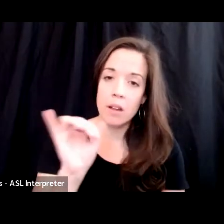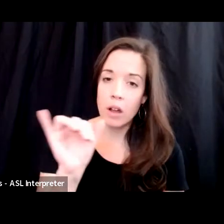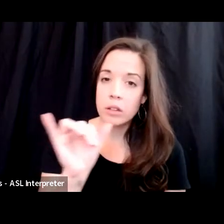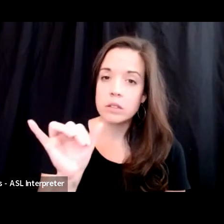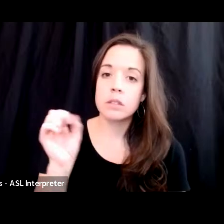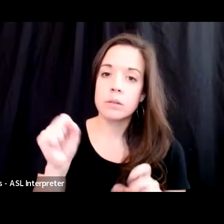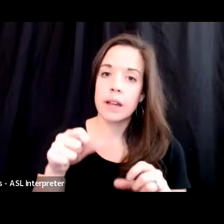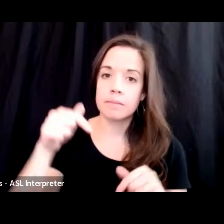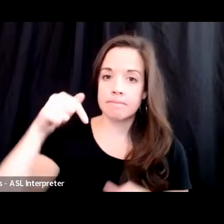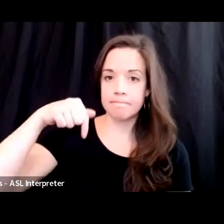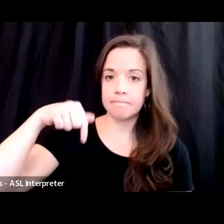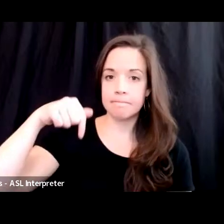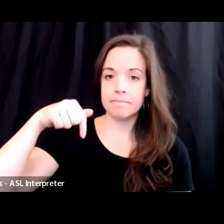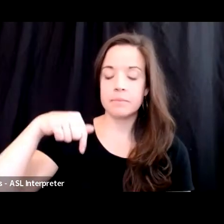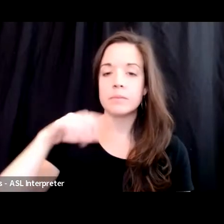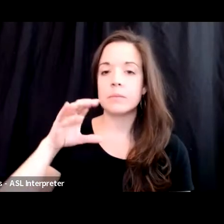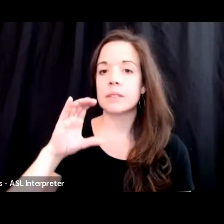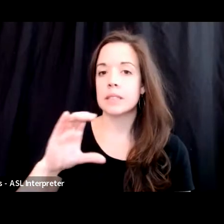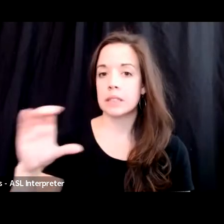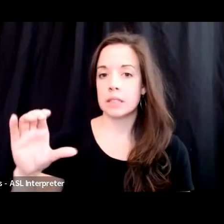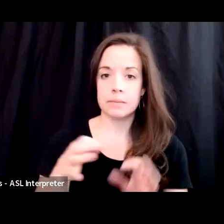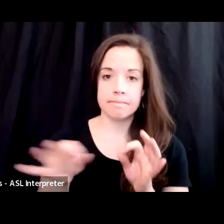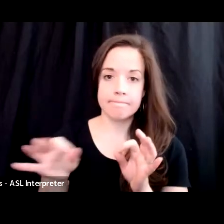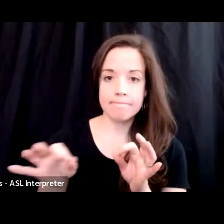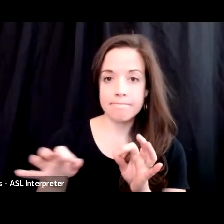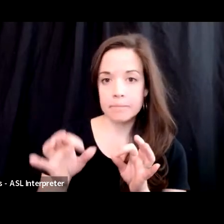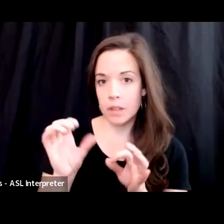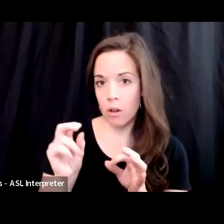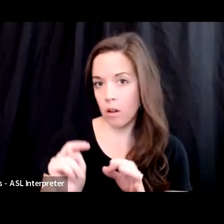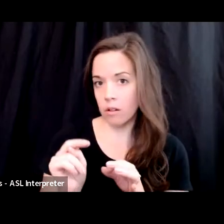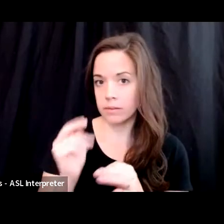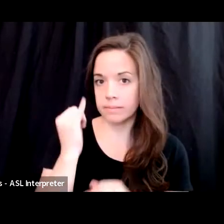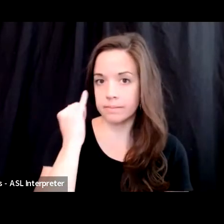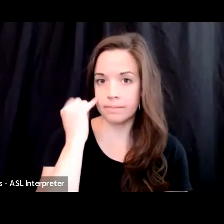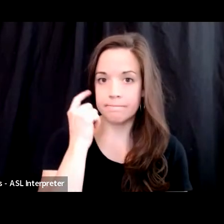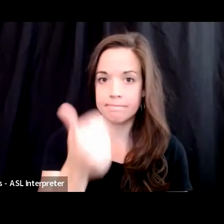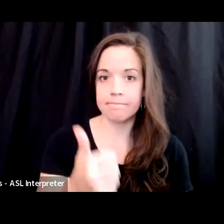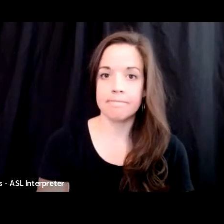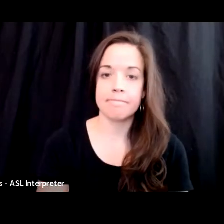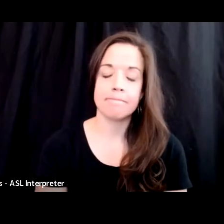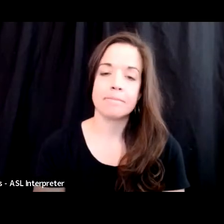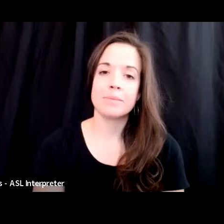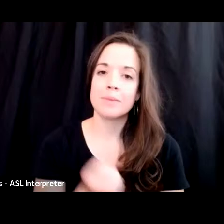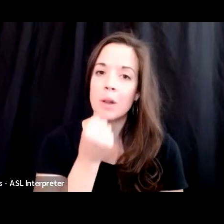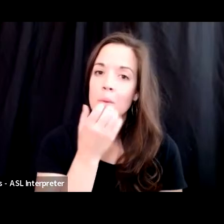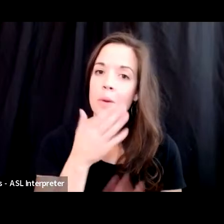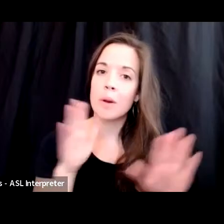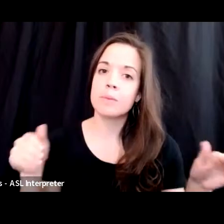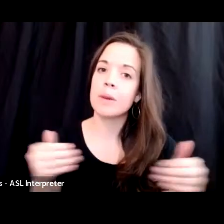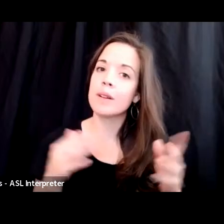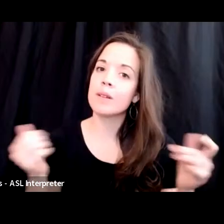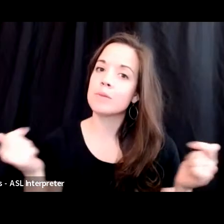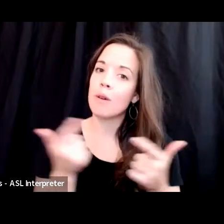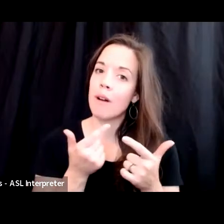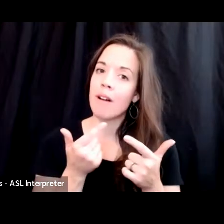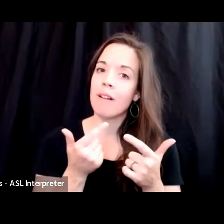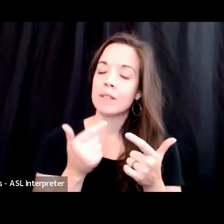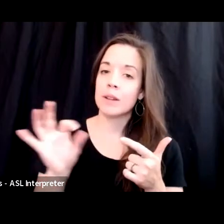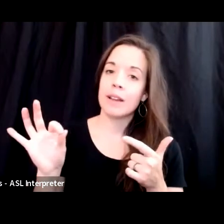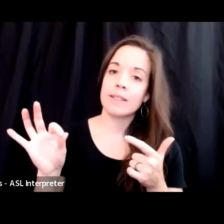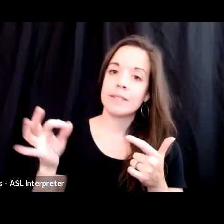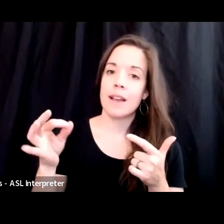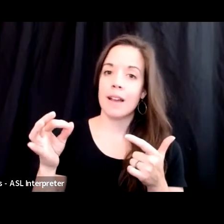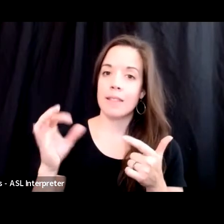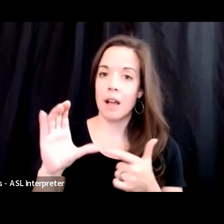closed captioning feature, if you like, at the bottom. A very warm welcome to all to our ninth Common Hour of the